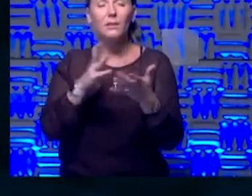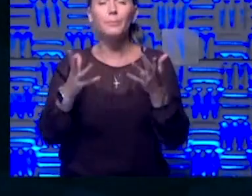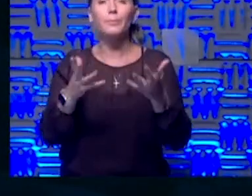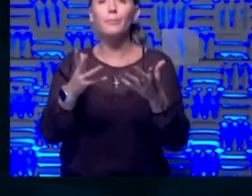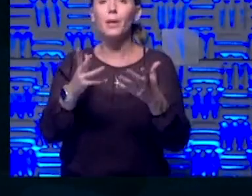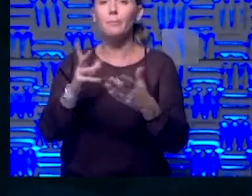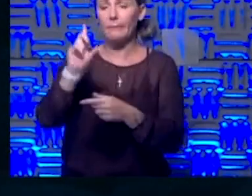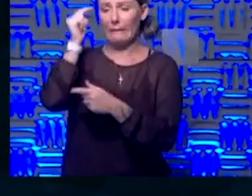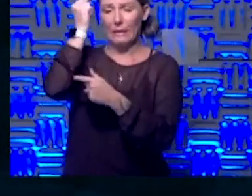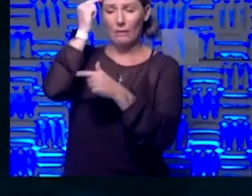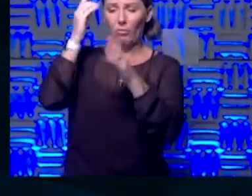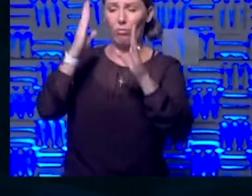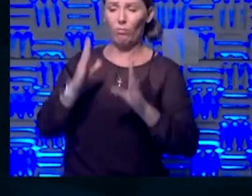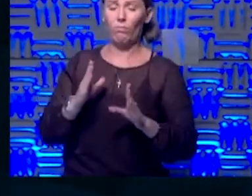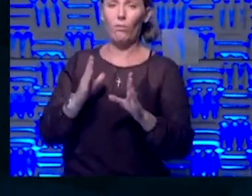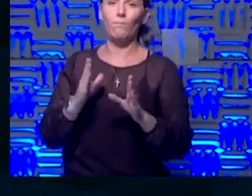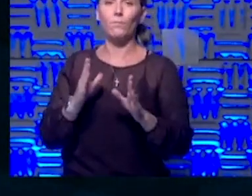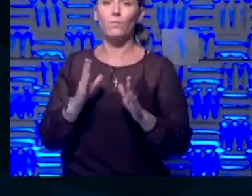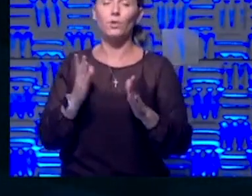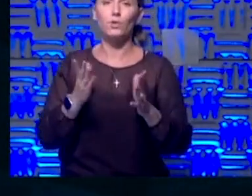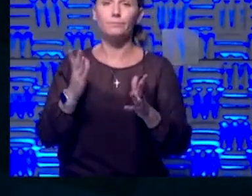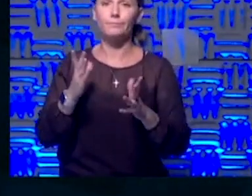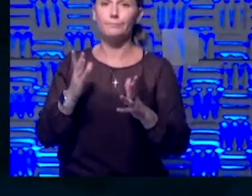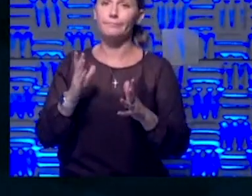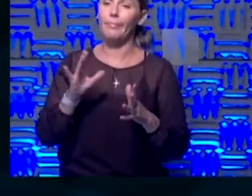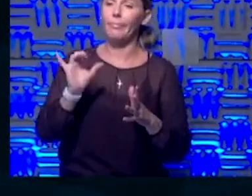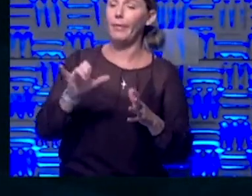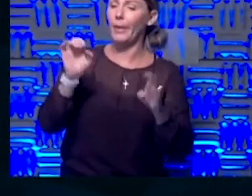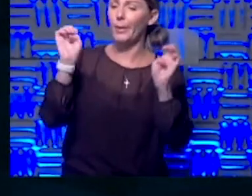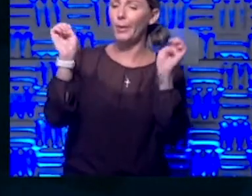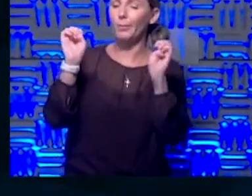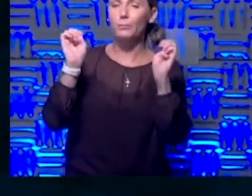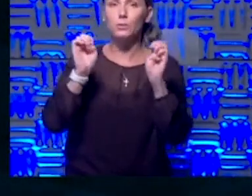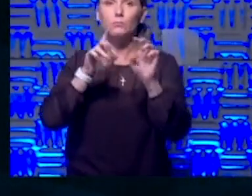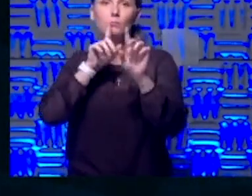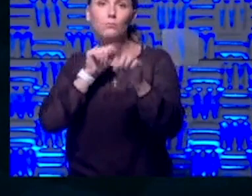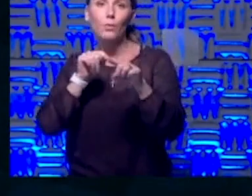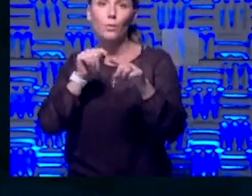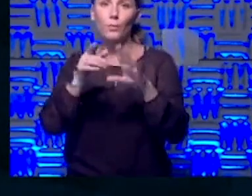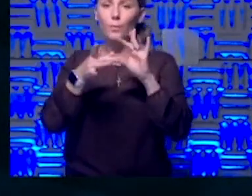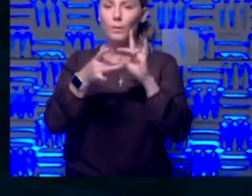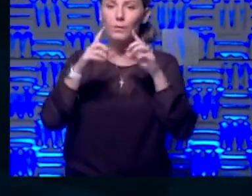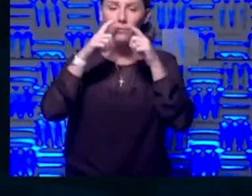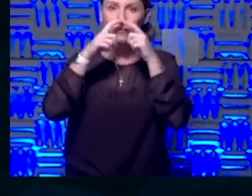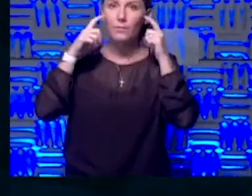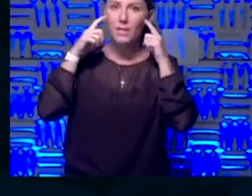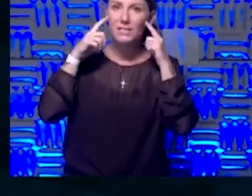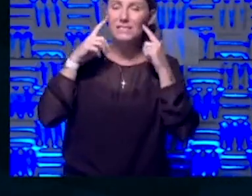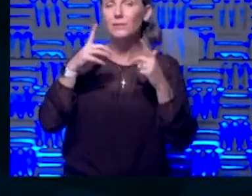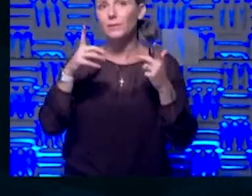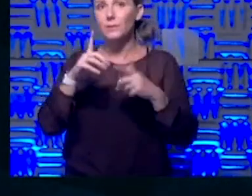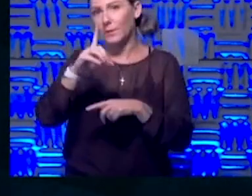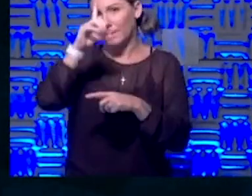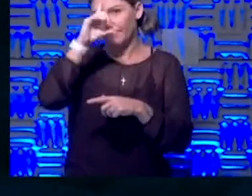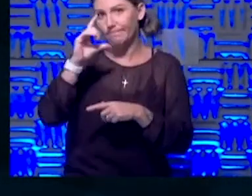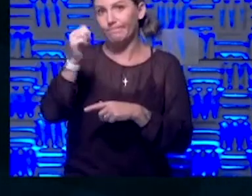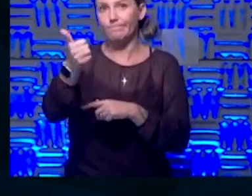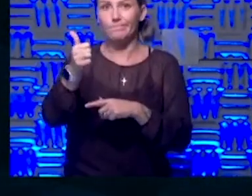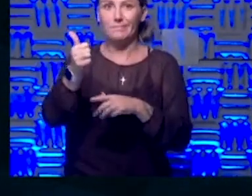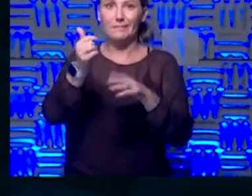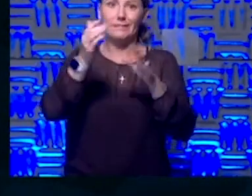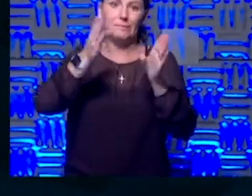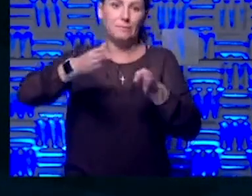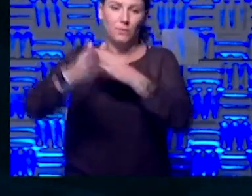the governor's emergency order on the face mask, even though it was left up to individual counties and